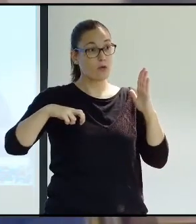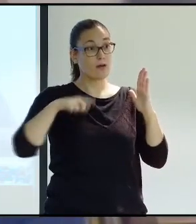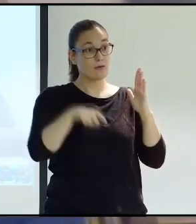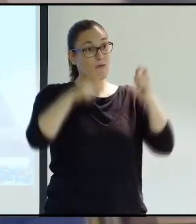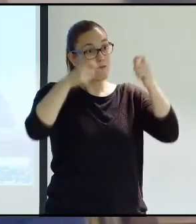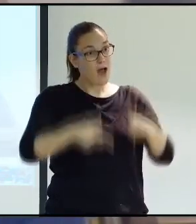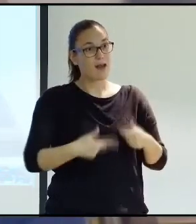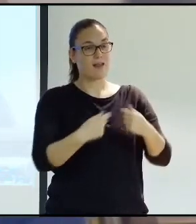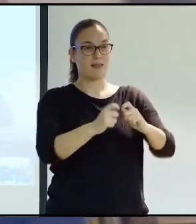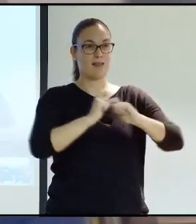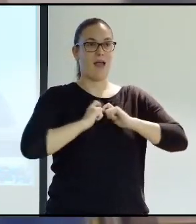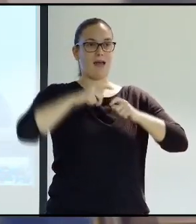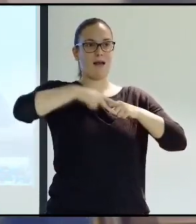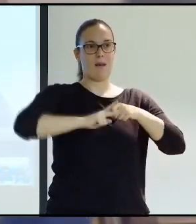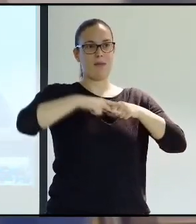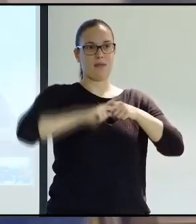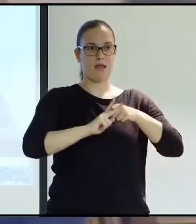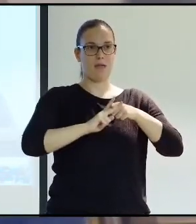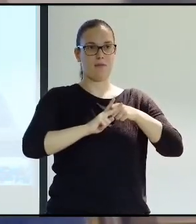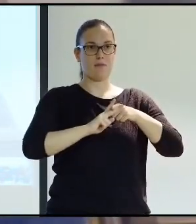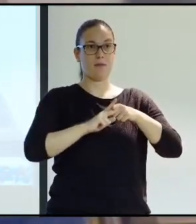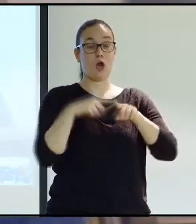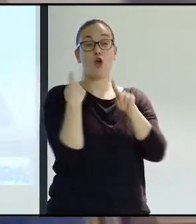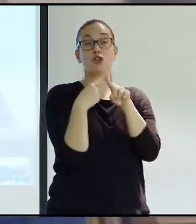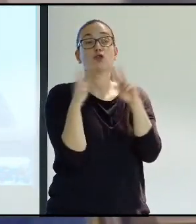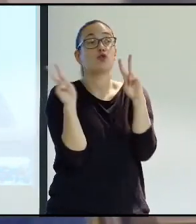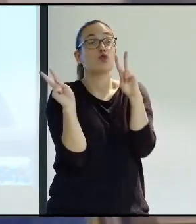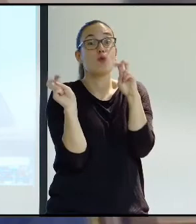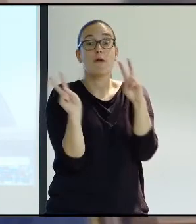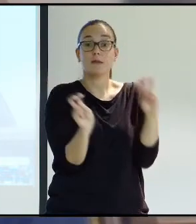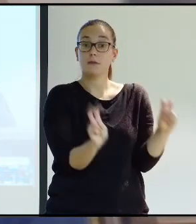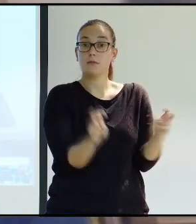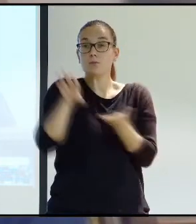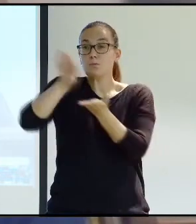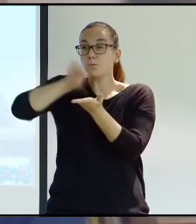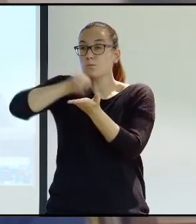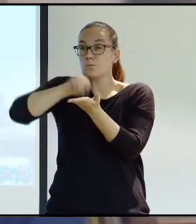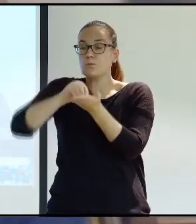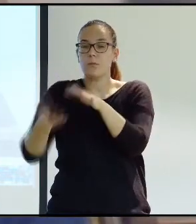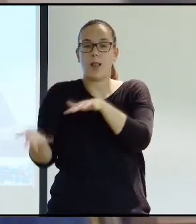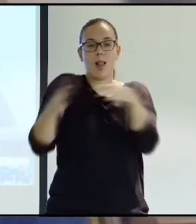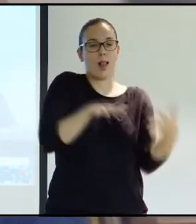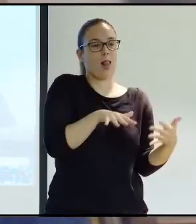so that we can move